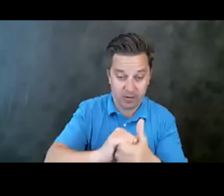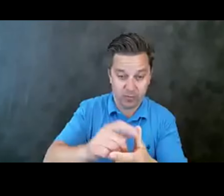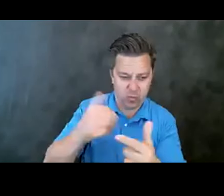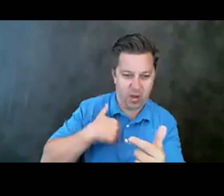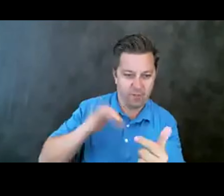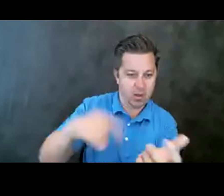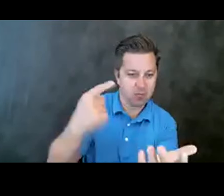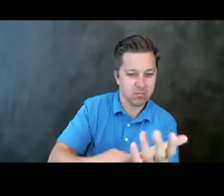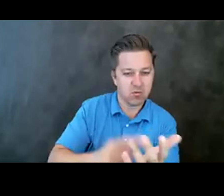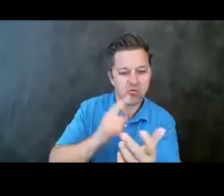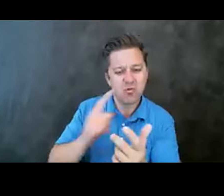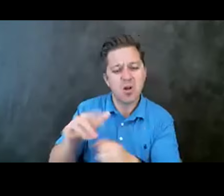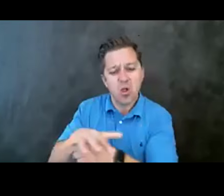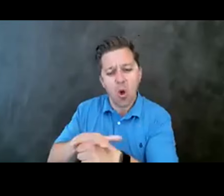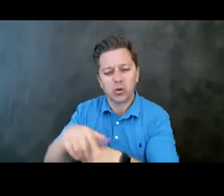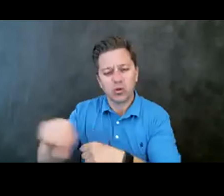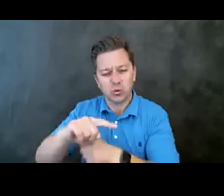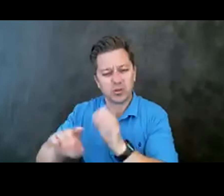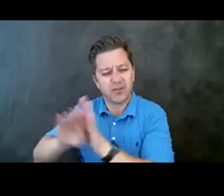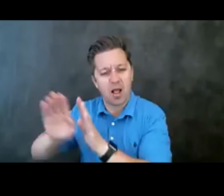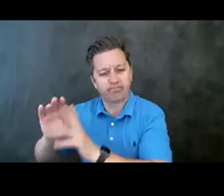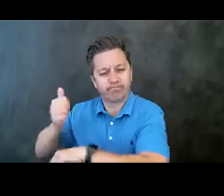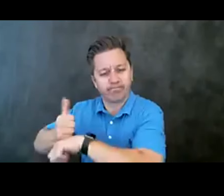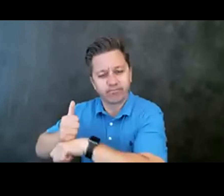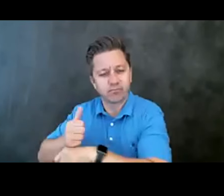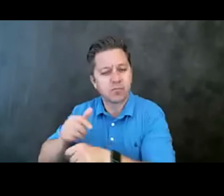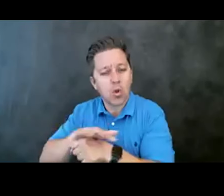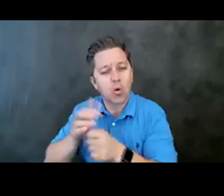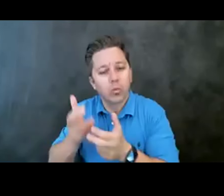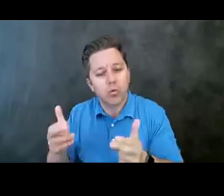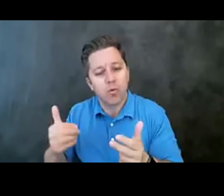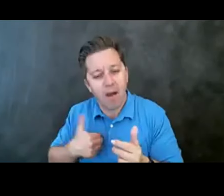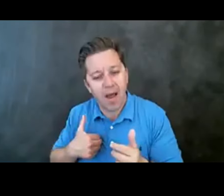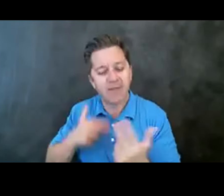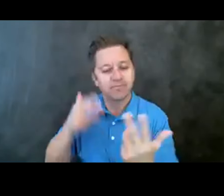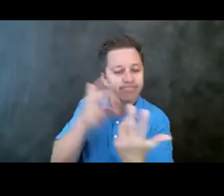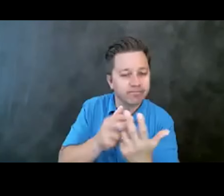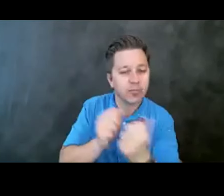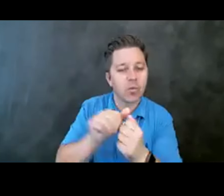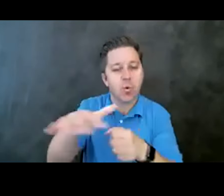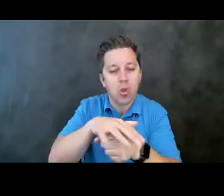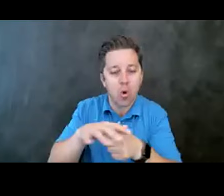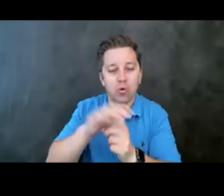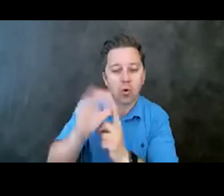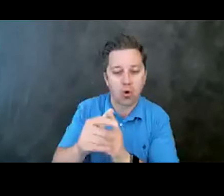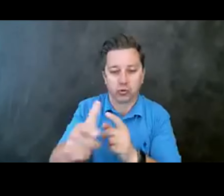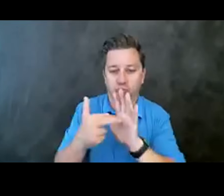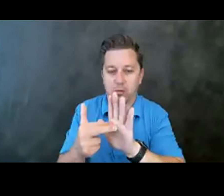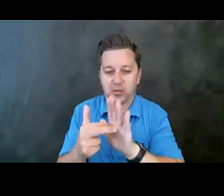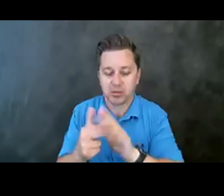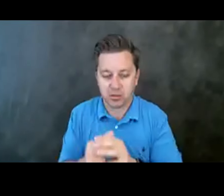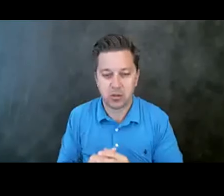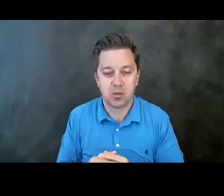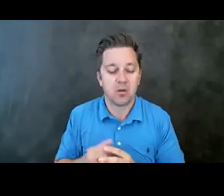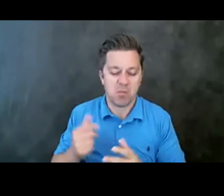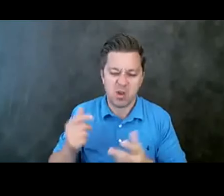locally that you should put together. Uh, what are your local resources that fit the local cultures that you represent? Um, but there's a variety